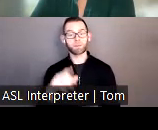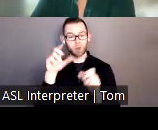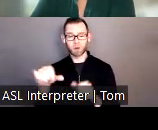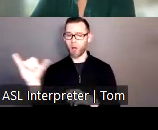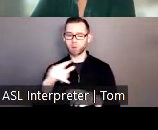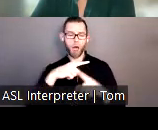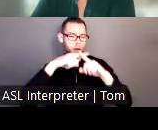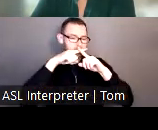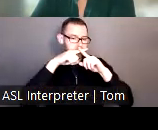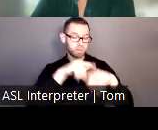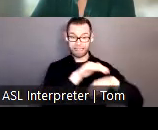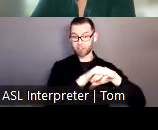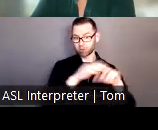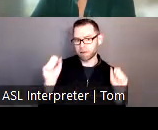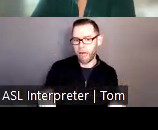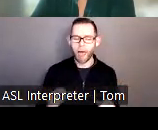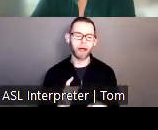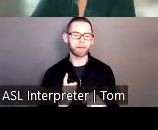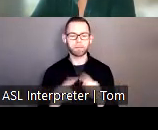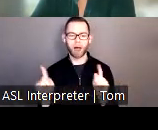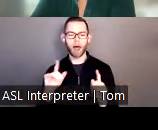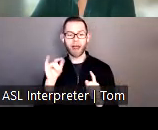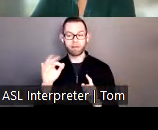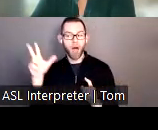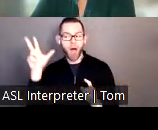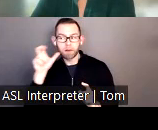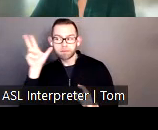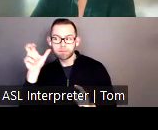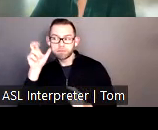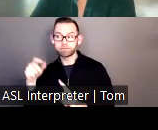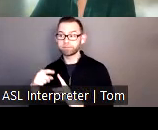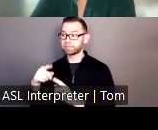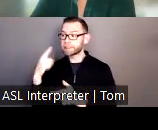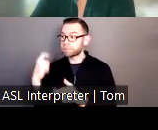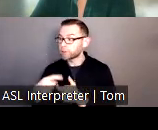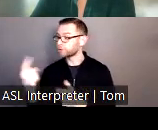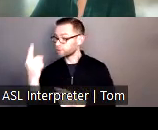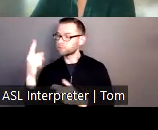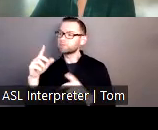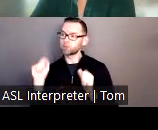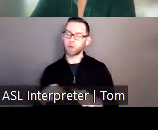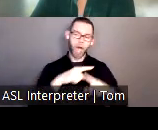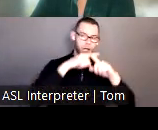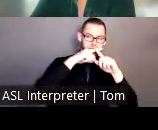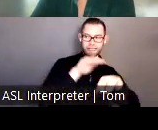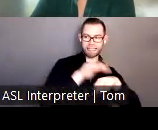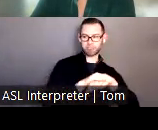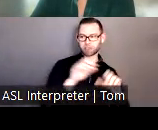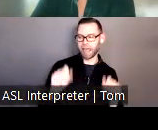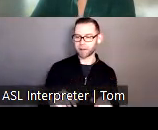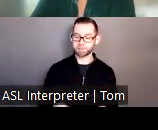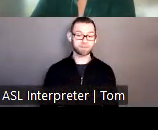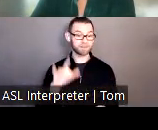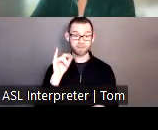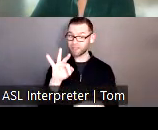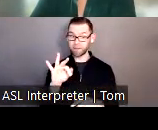recommend that muting the original audio. If you choose not to, you will still